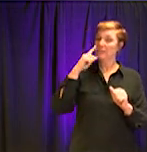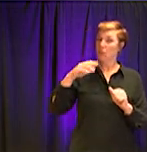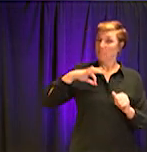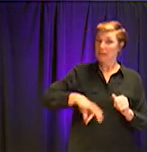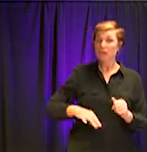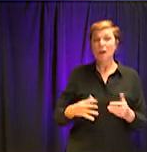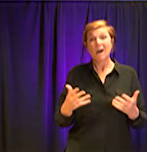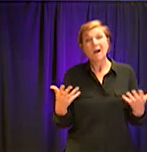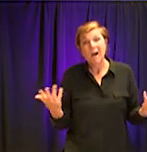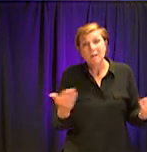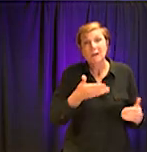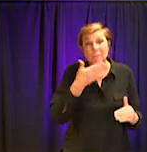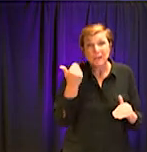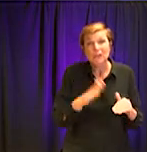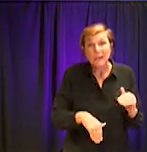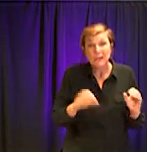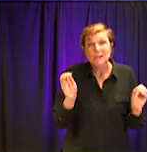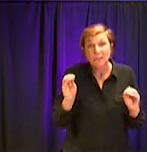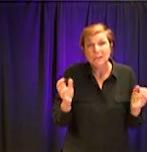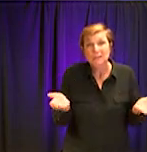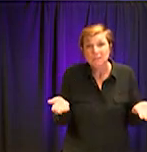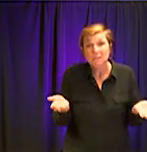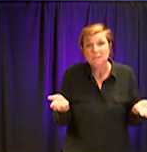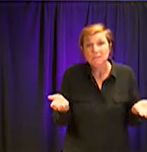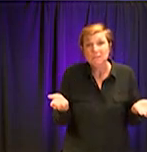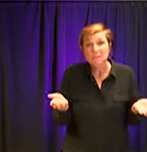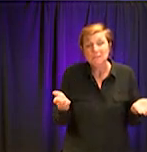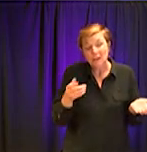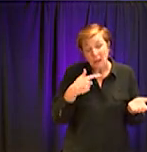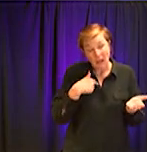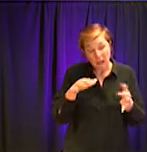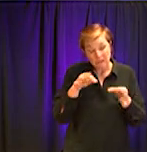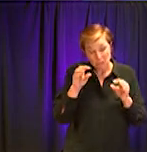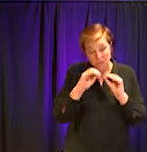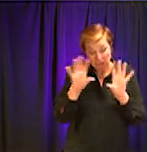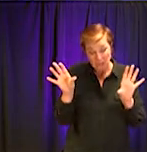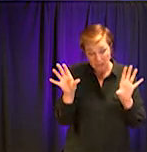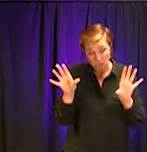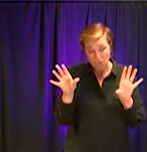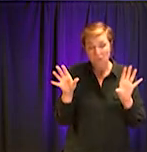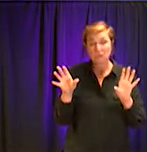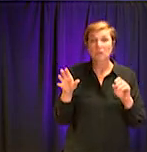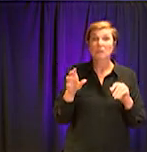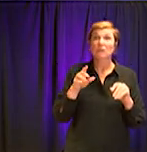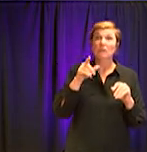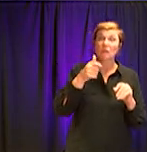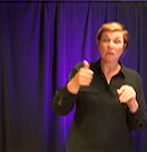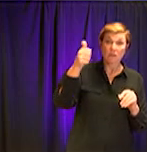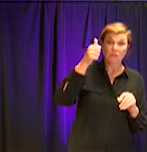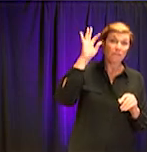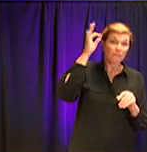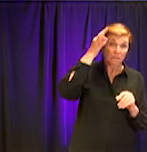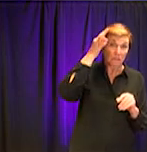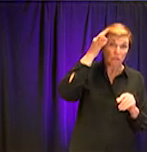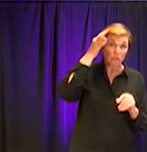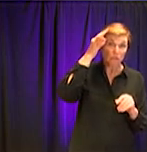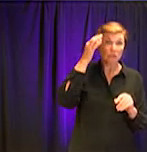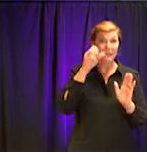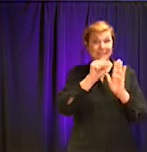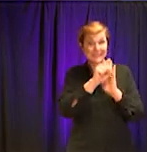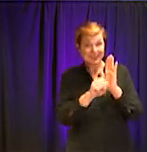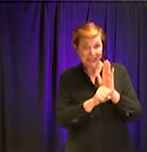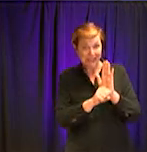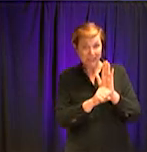than nothing, let's just be clear. And the support, the leverage that's coming from the federal state level will help local